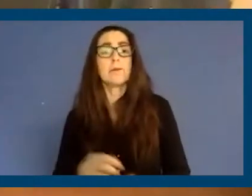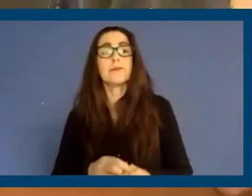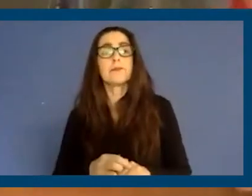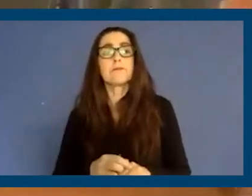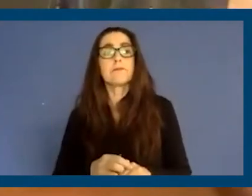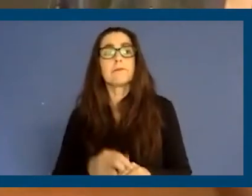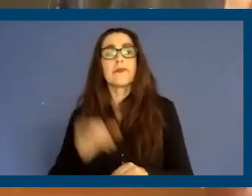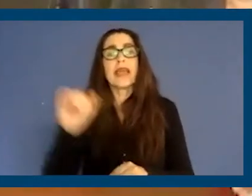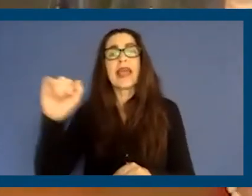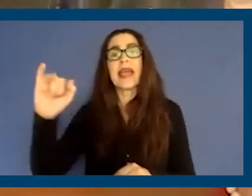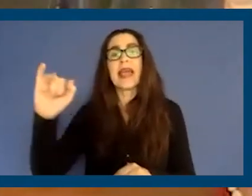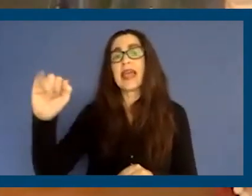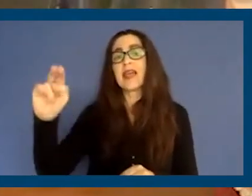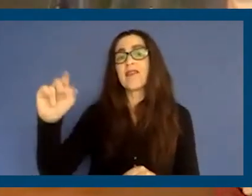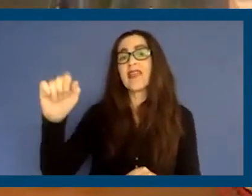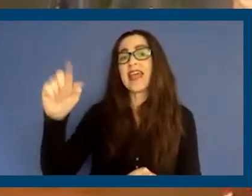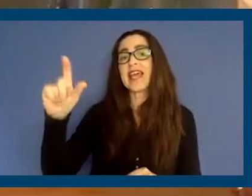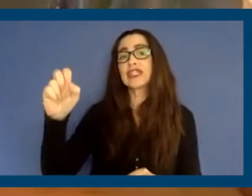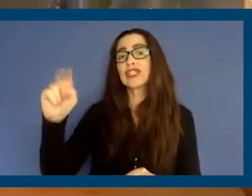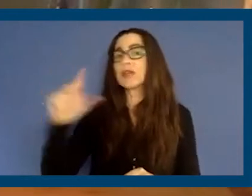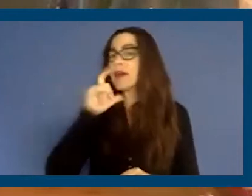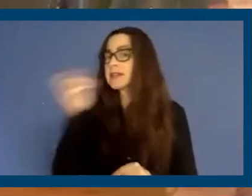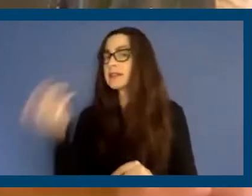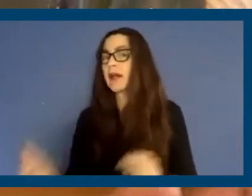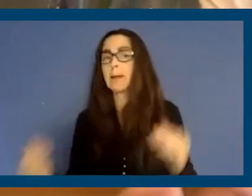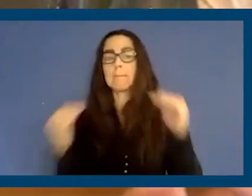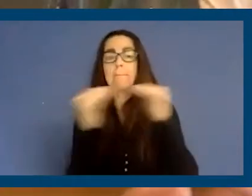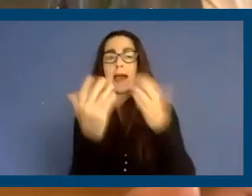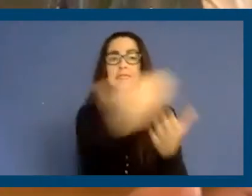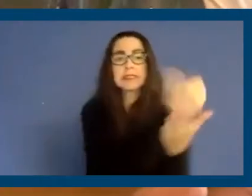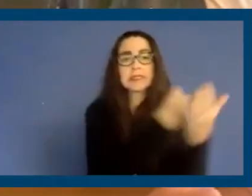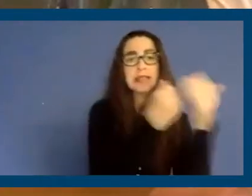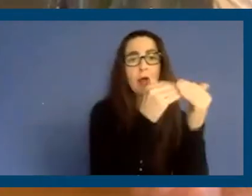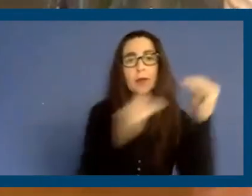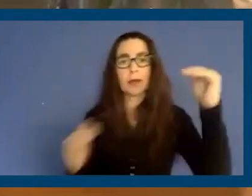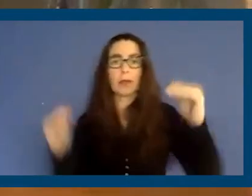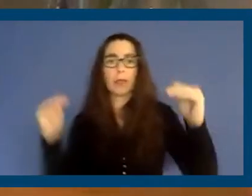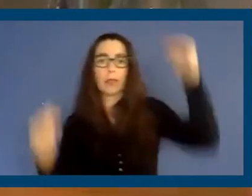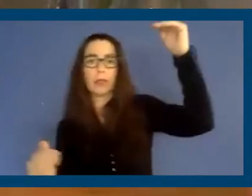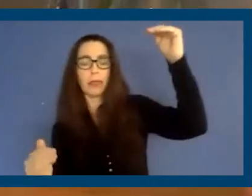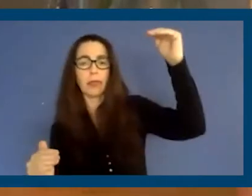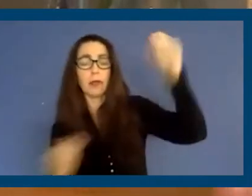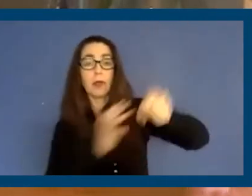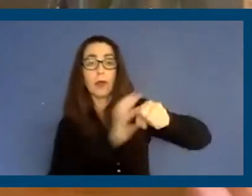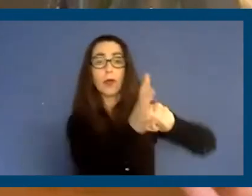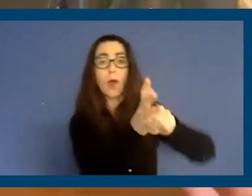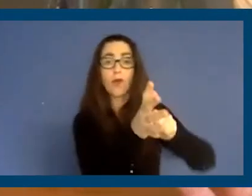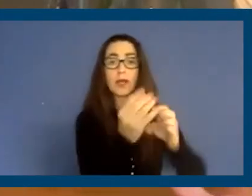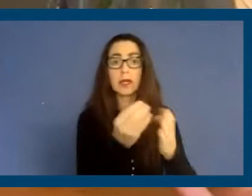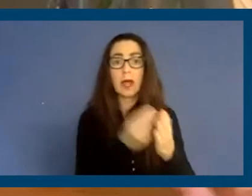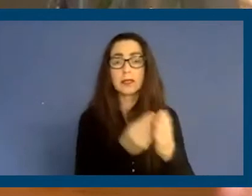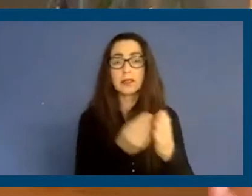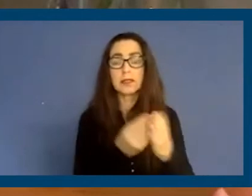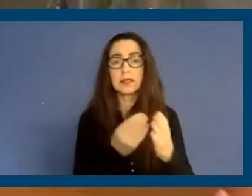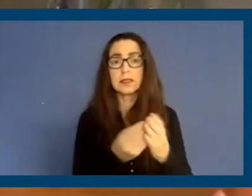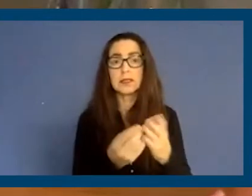salaries that our working families had previous to COVID-19. Now in COVID-19, historic unemployment